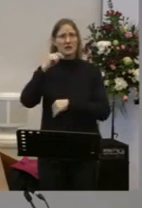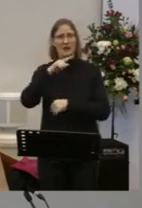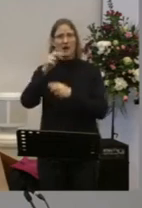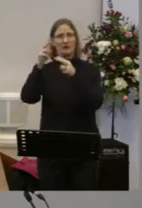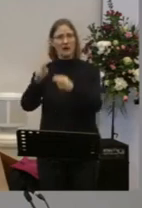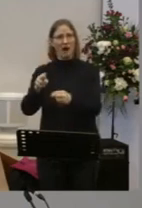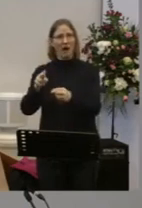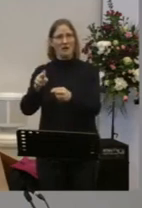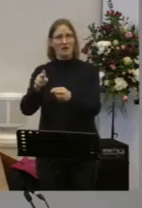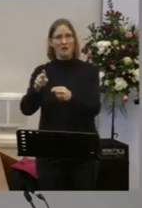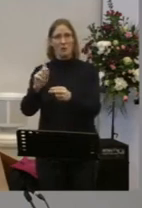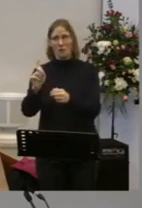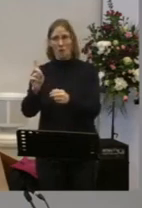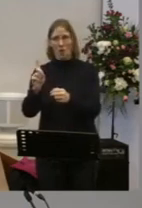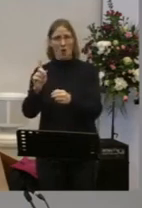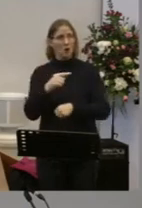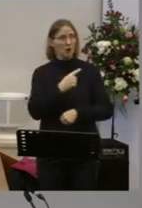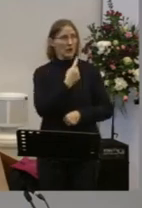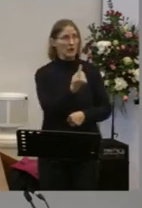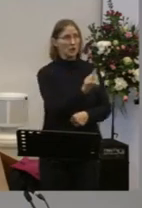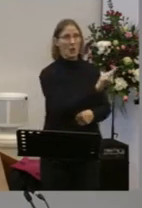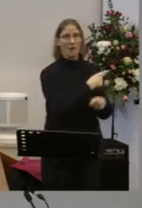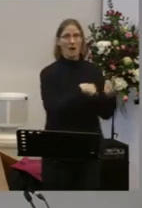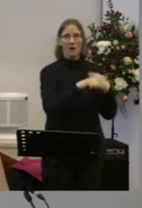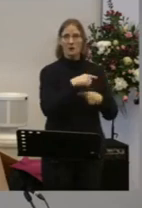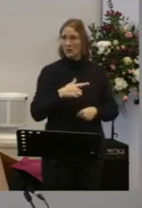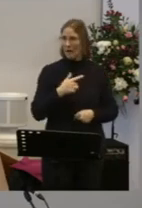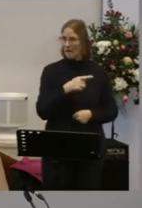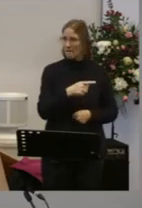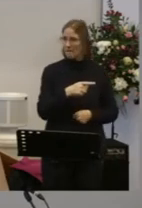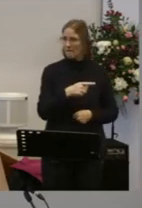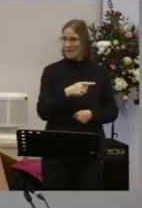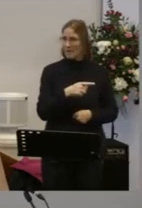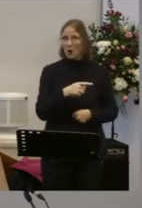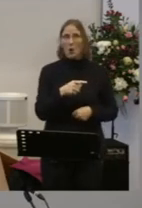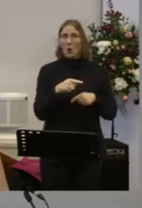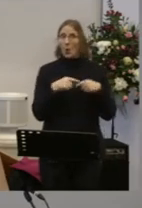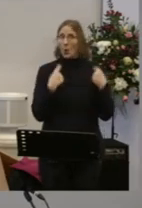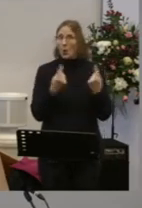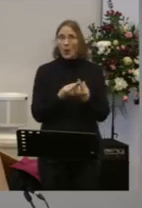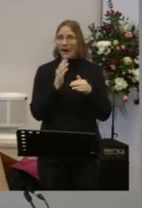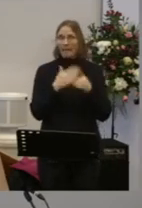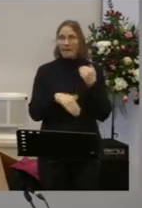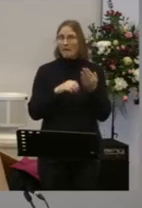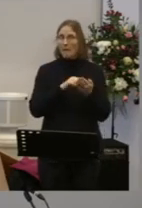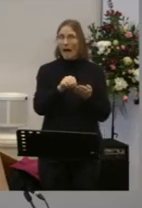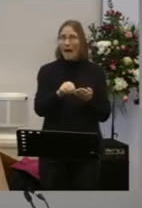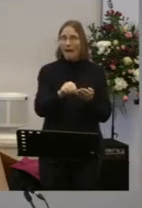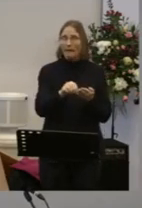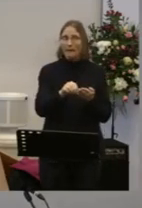He paid that cost Not you He picked up the bill You know Don't ever think that you are not worth anything